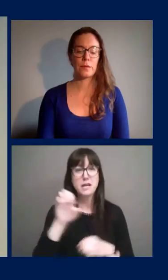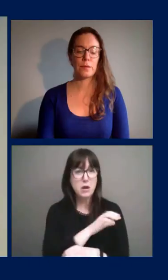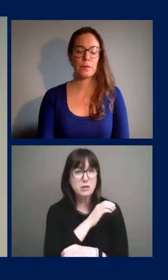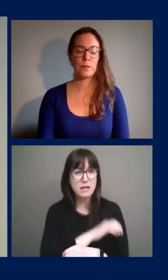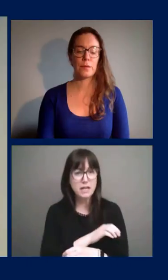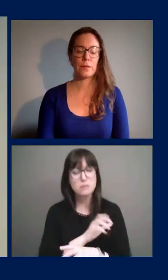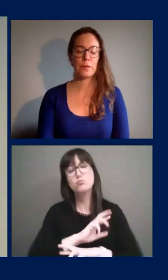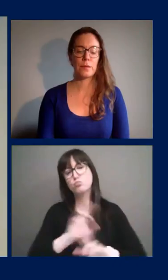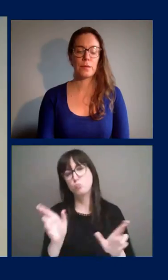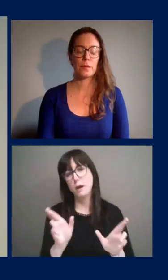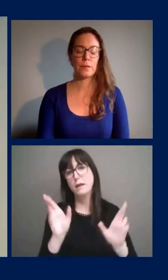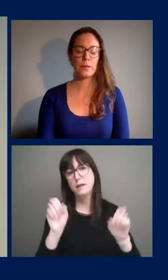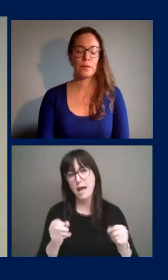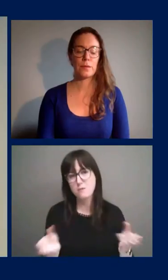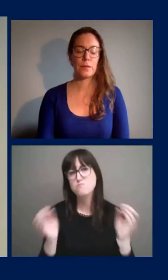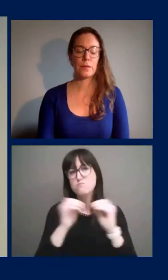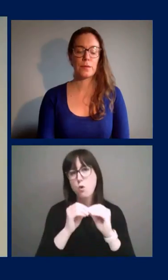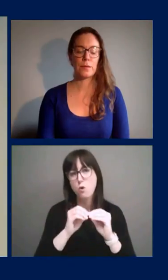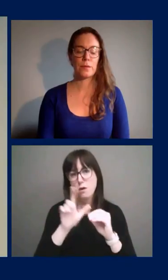for this increased testing.